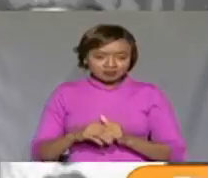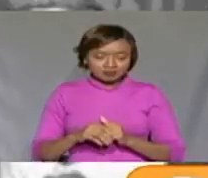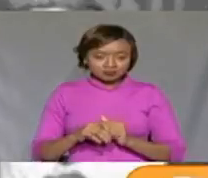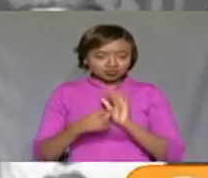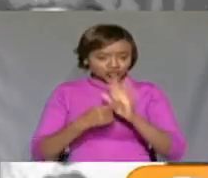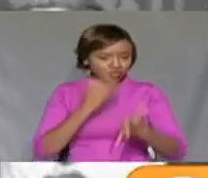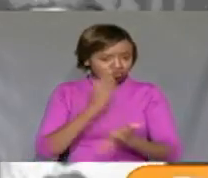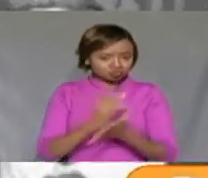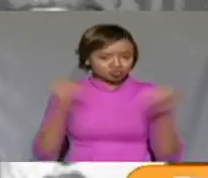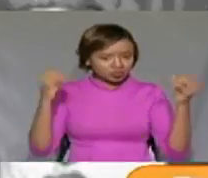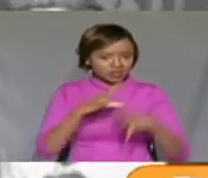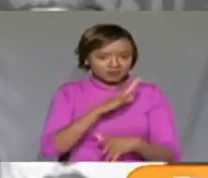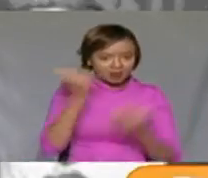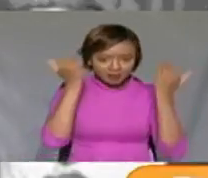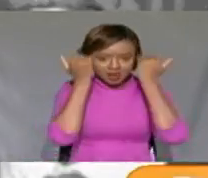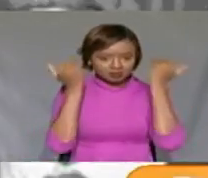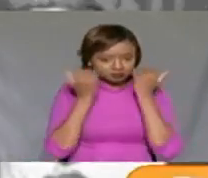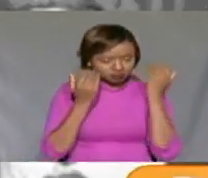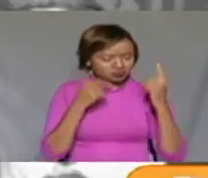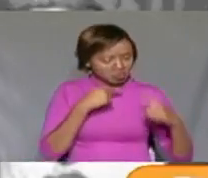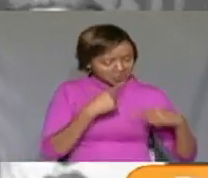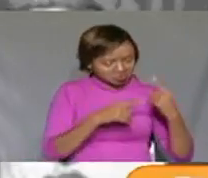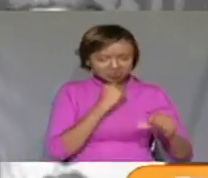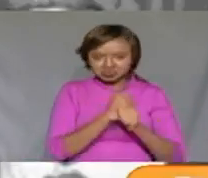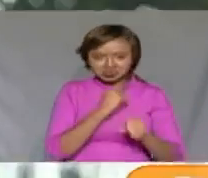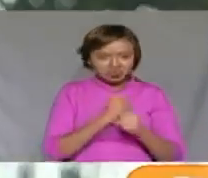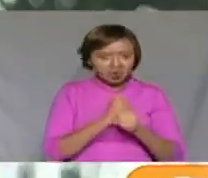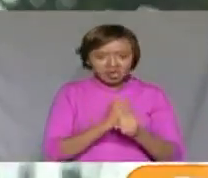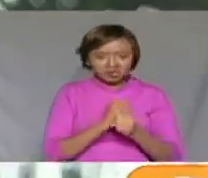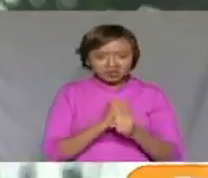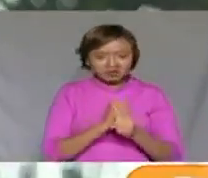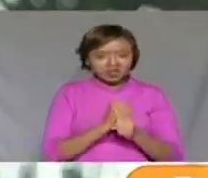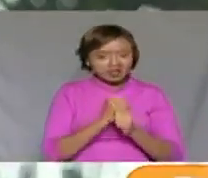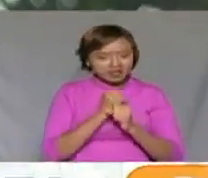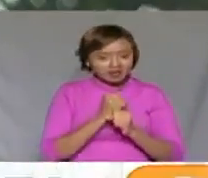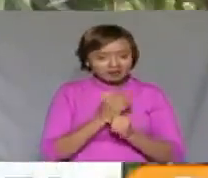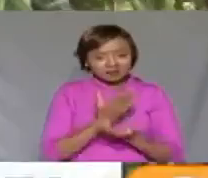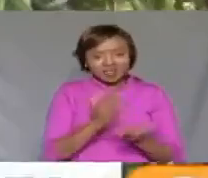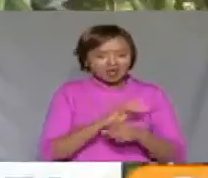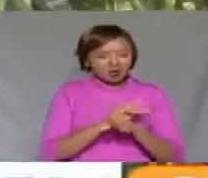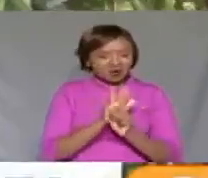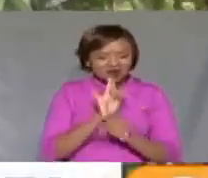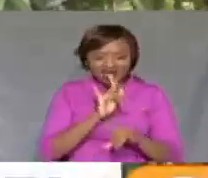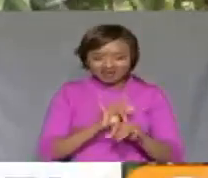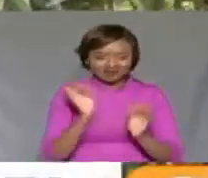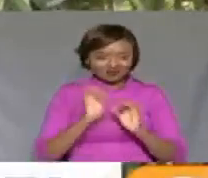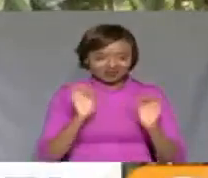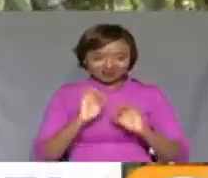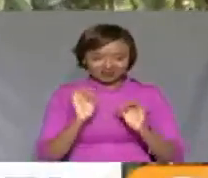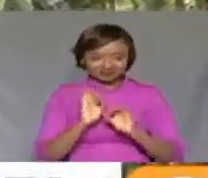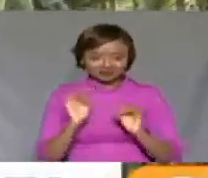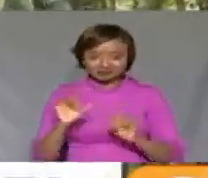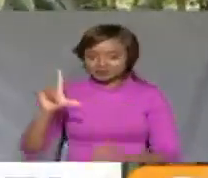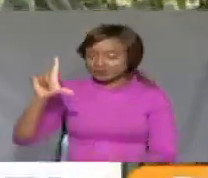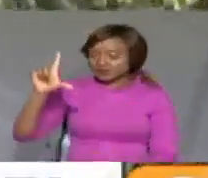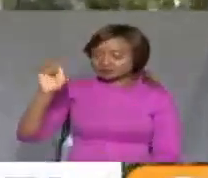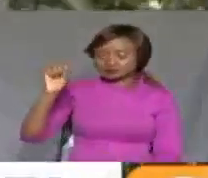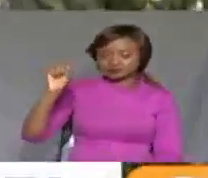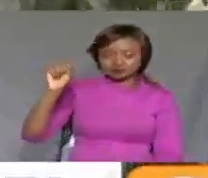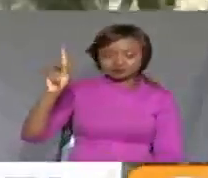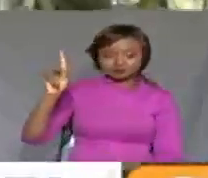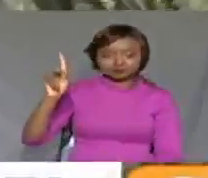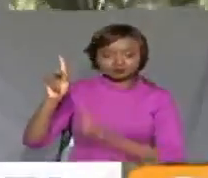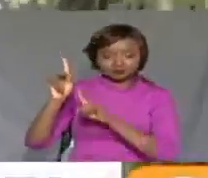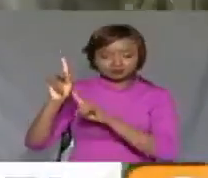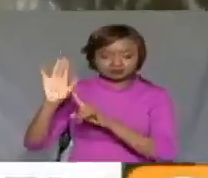judiciary was working, COVID-19 effects notwithstanding. The Law Society of Kenya LSK, through